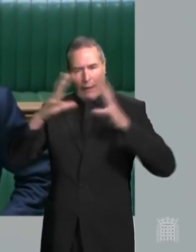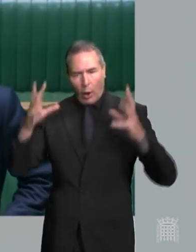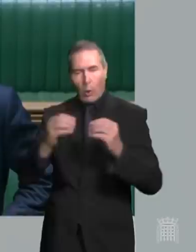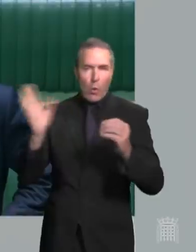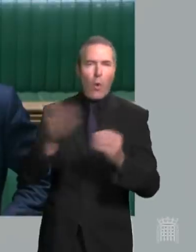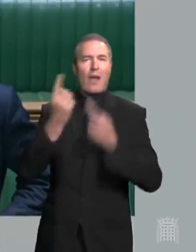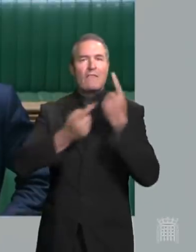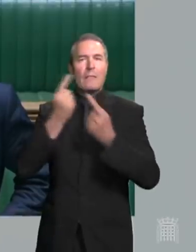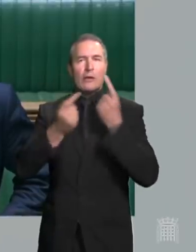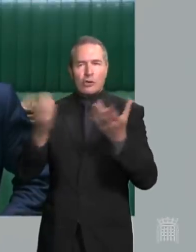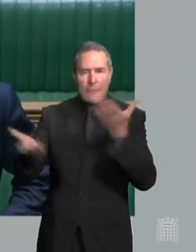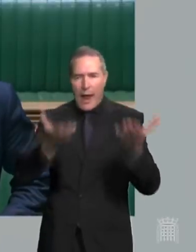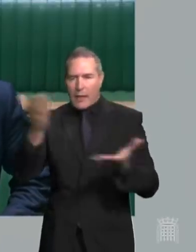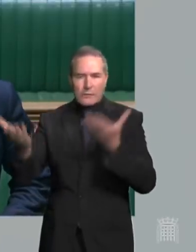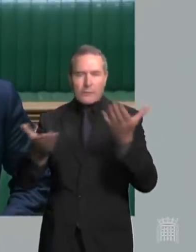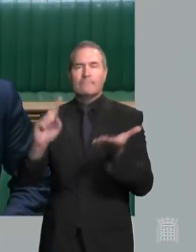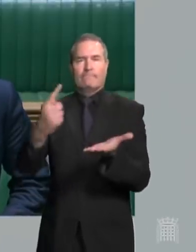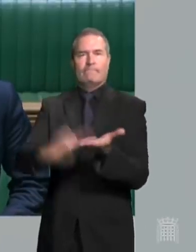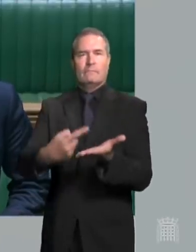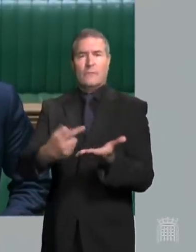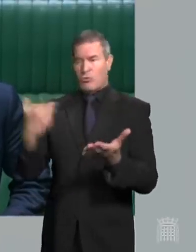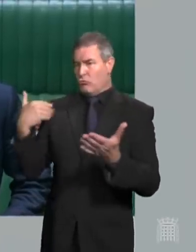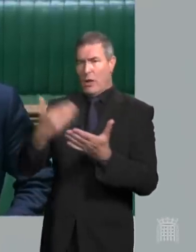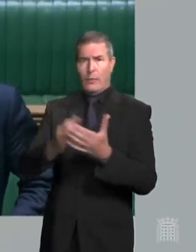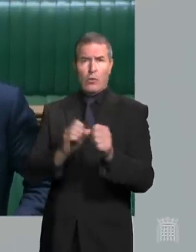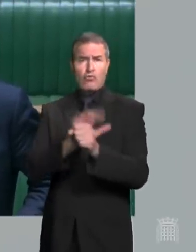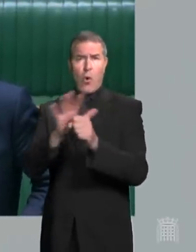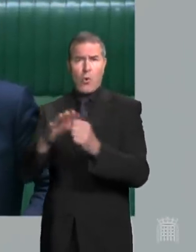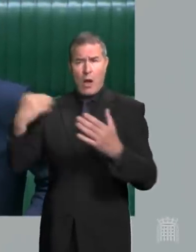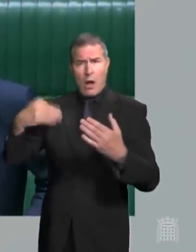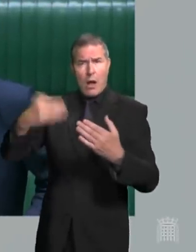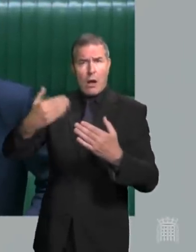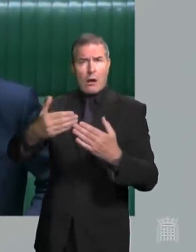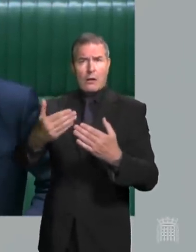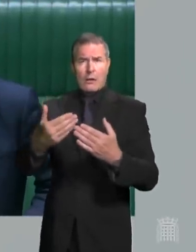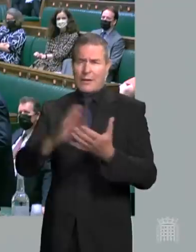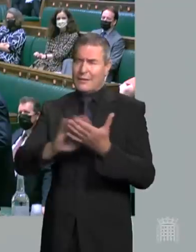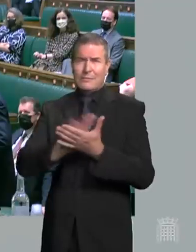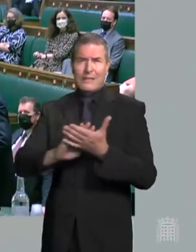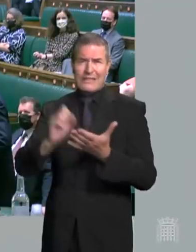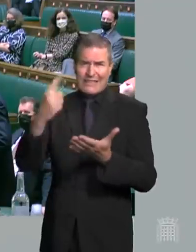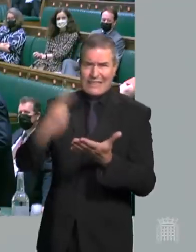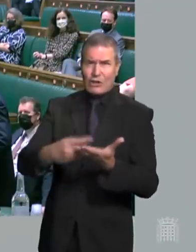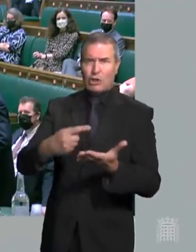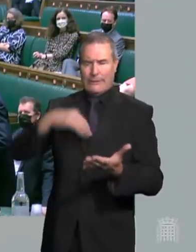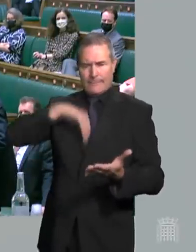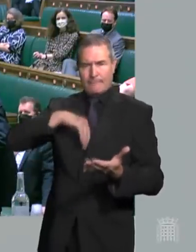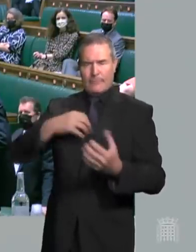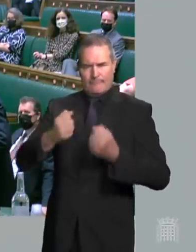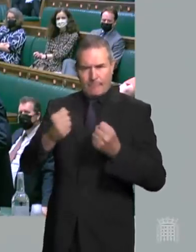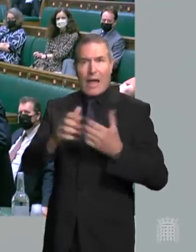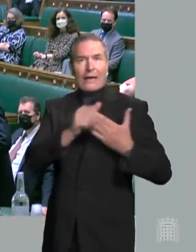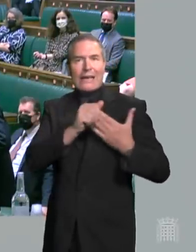And that's what we're doing. And throughout the pandemic, to do all these things, frankly, Mr Speaker, takes a great deal of drive. And it takes a great deal of